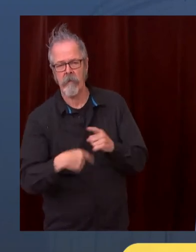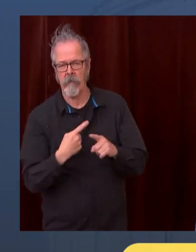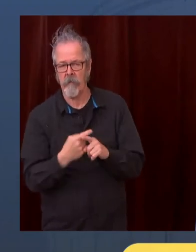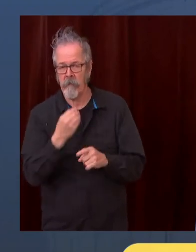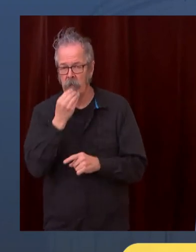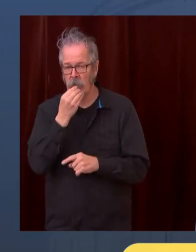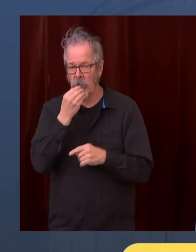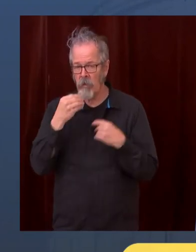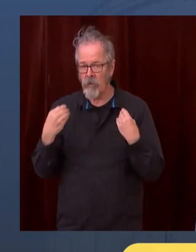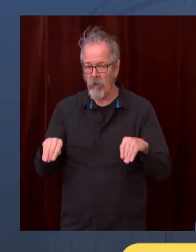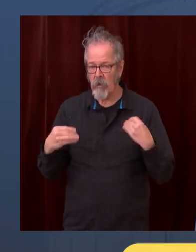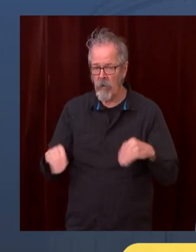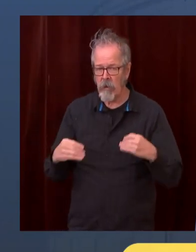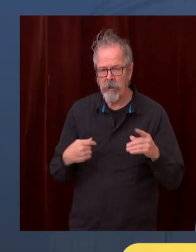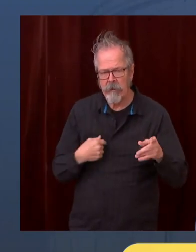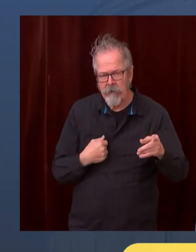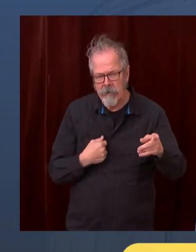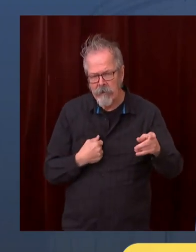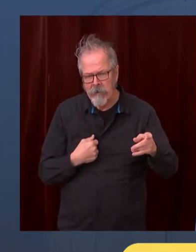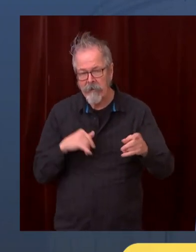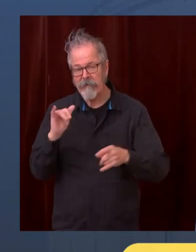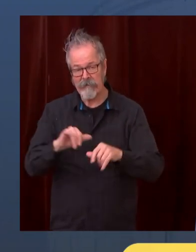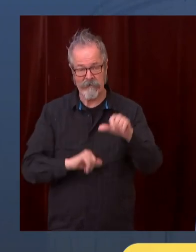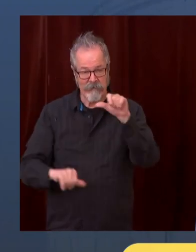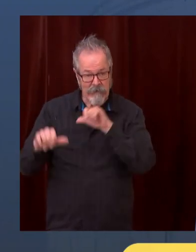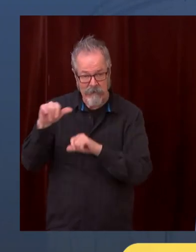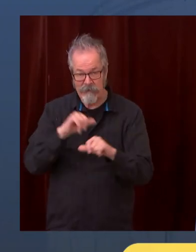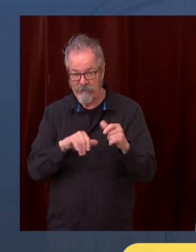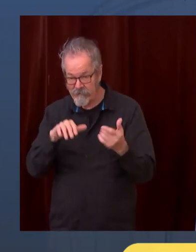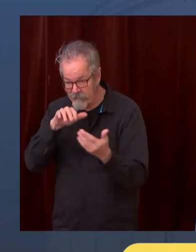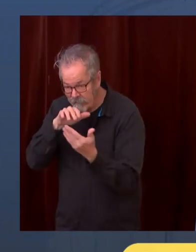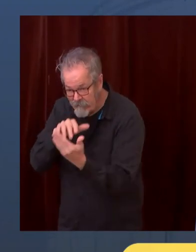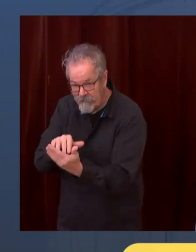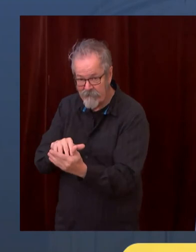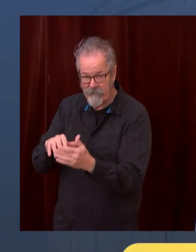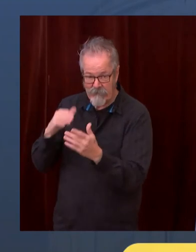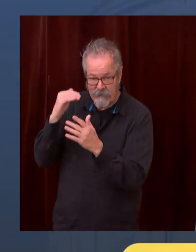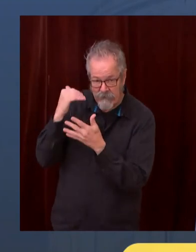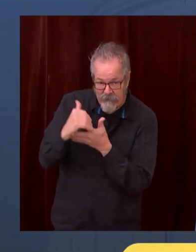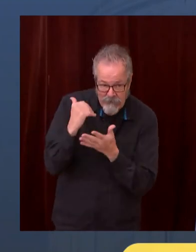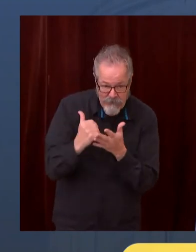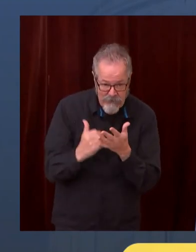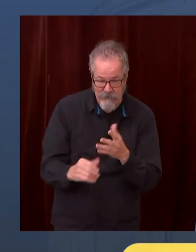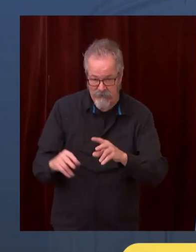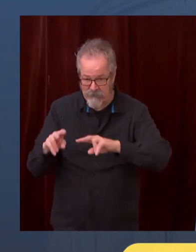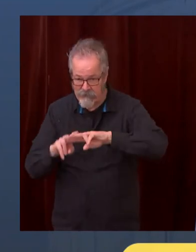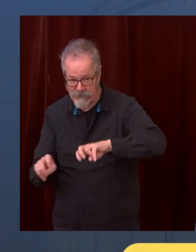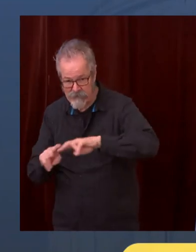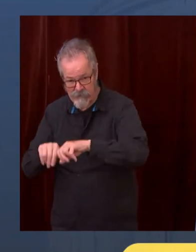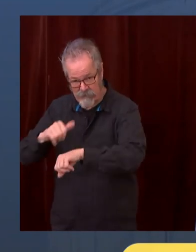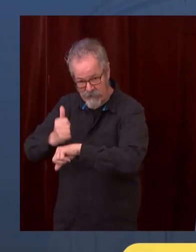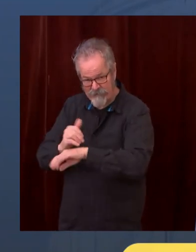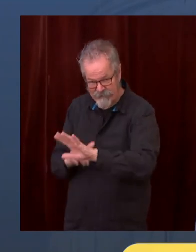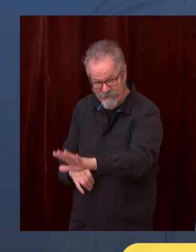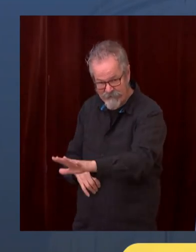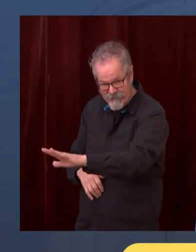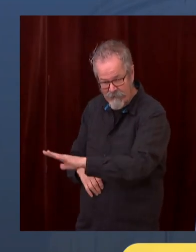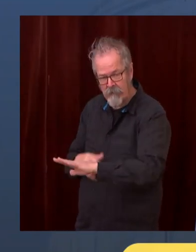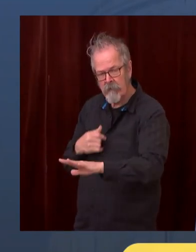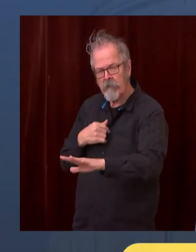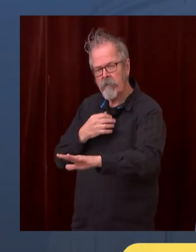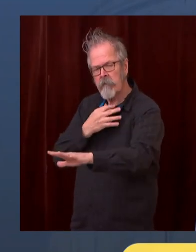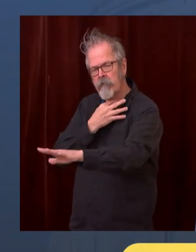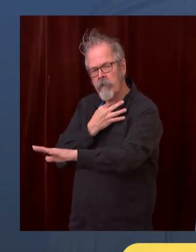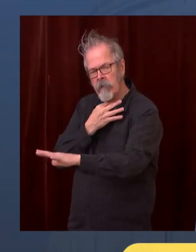the same science to the court system? And if so, how did you come to the conclusion that courts could continue to have